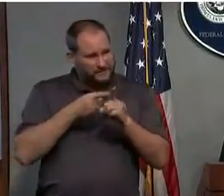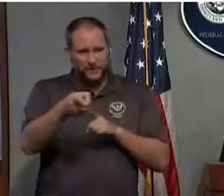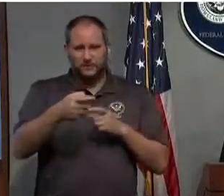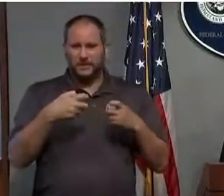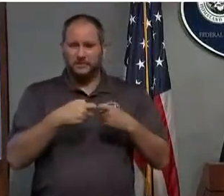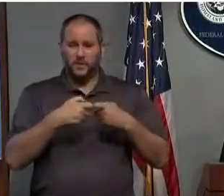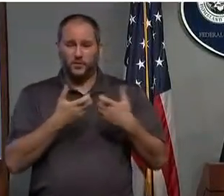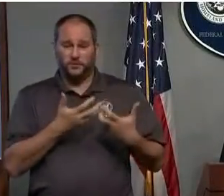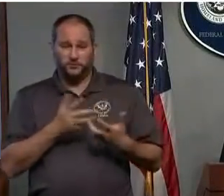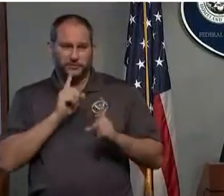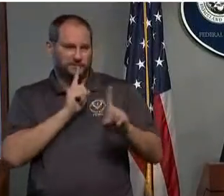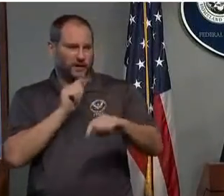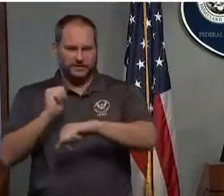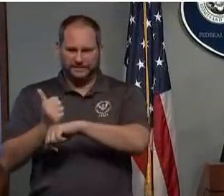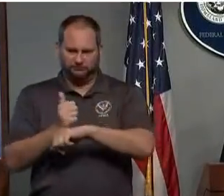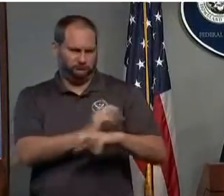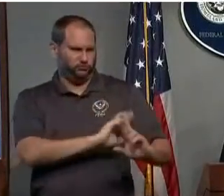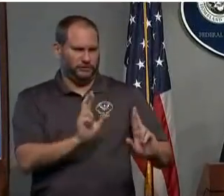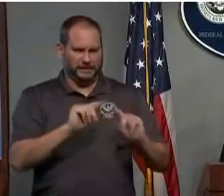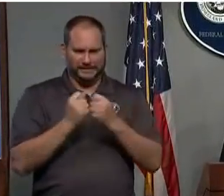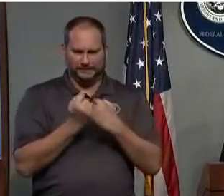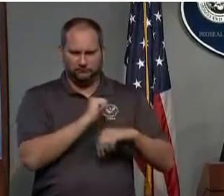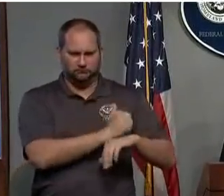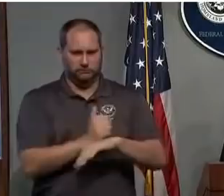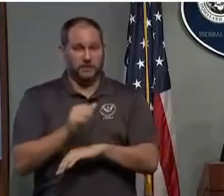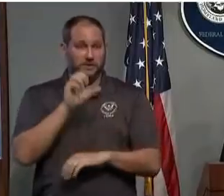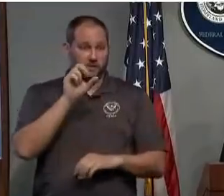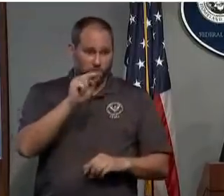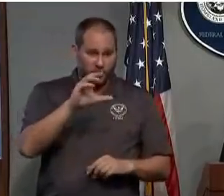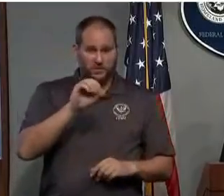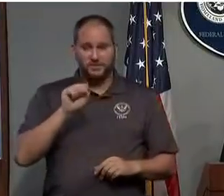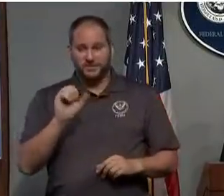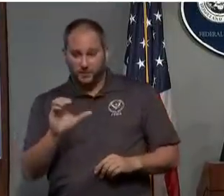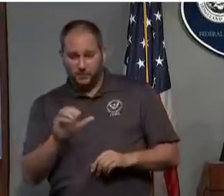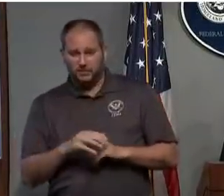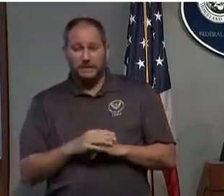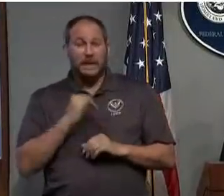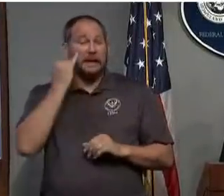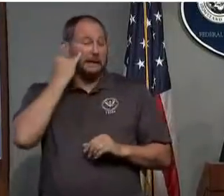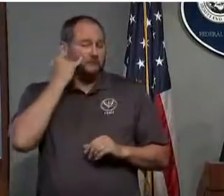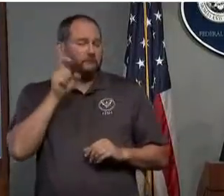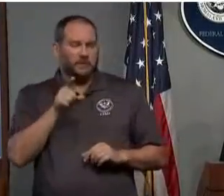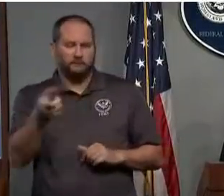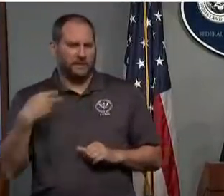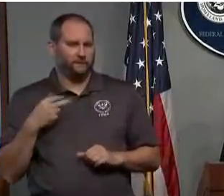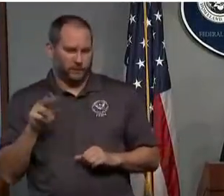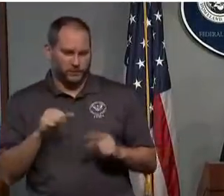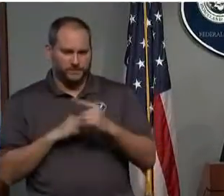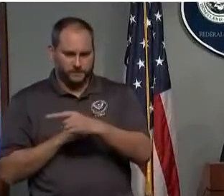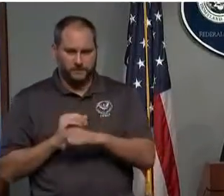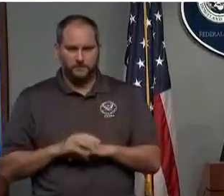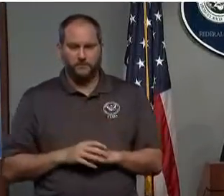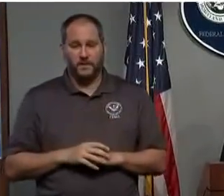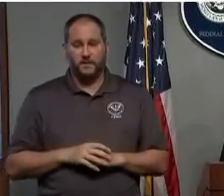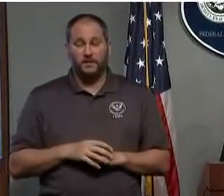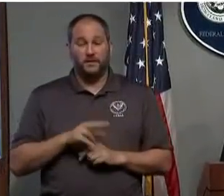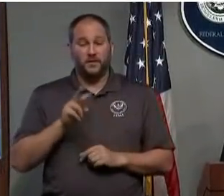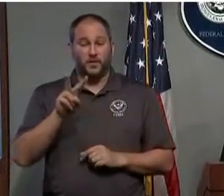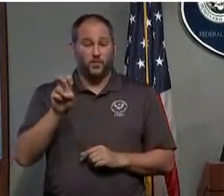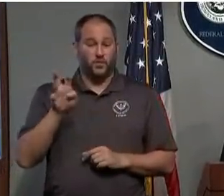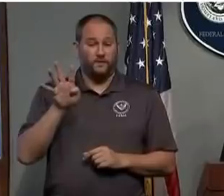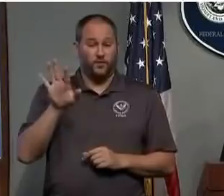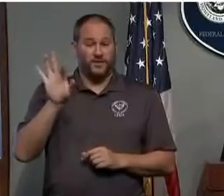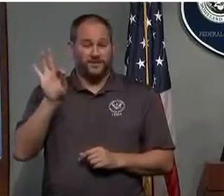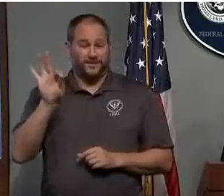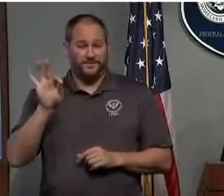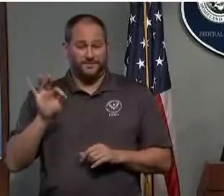position in both North Carolina, South Carolina, Virginia, if needed. We're there with our 249th Engineer Battalion, Prime Power, and